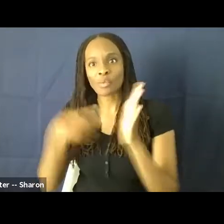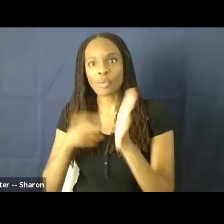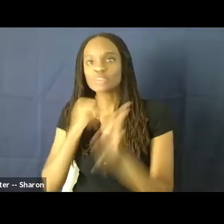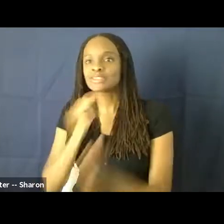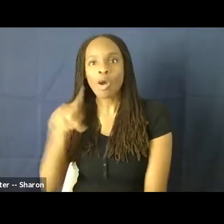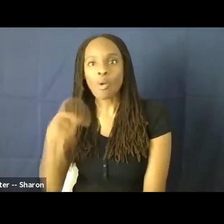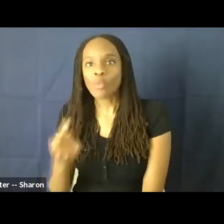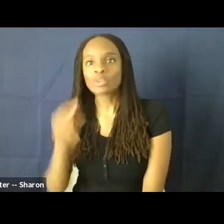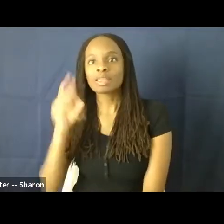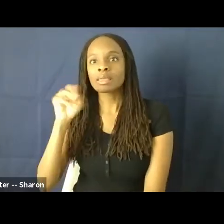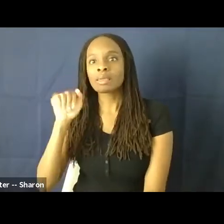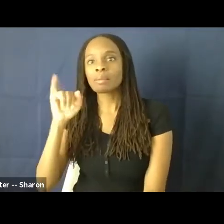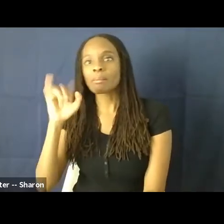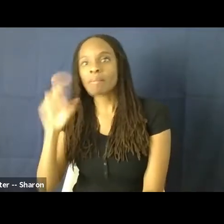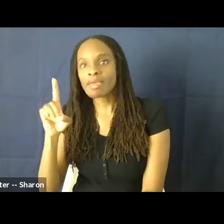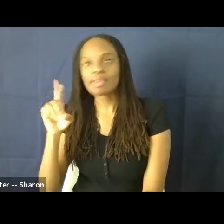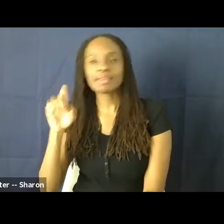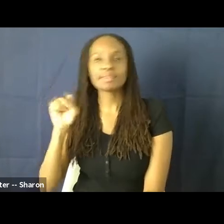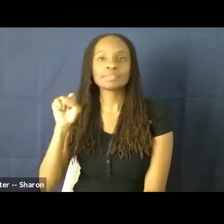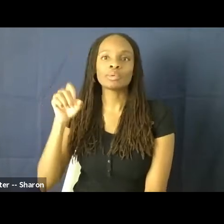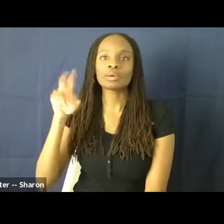stereotypical roles of black women at that time.